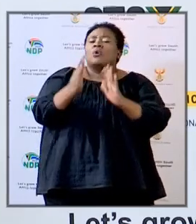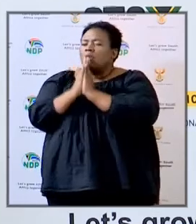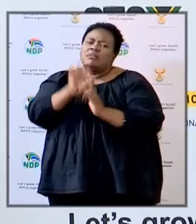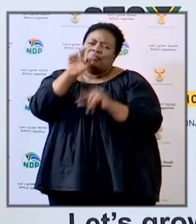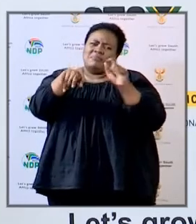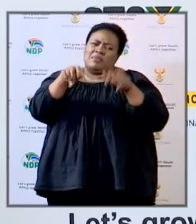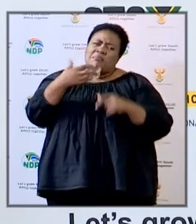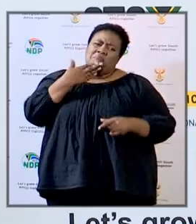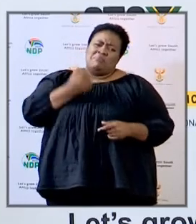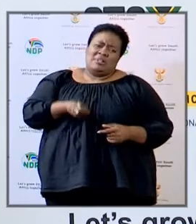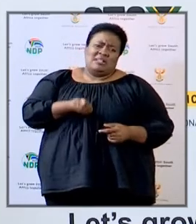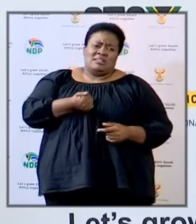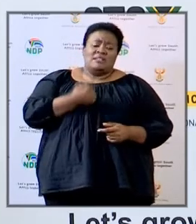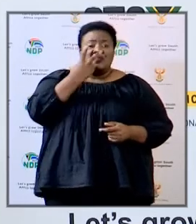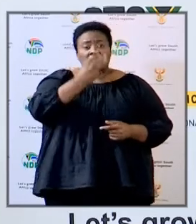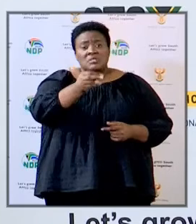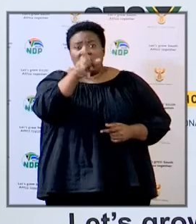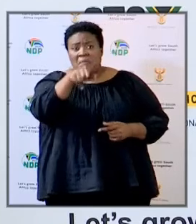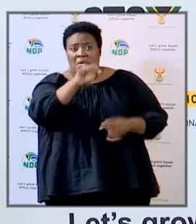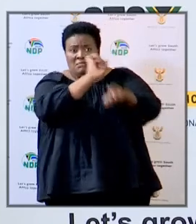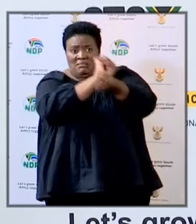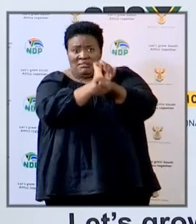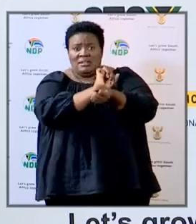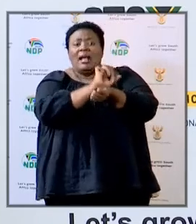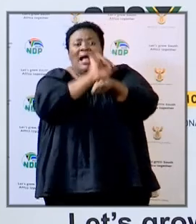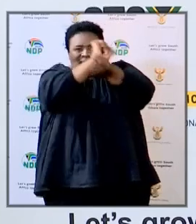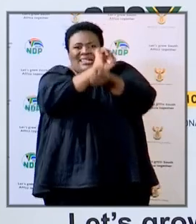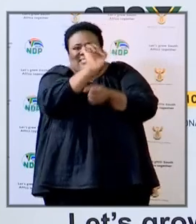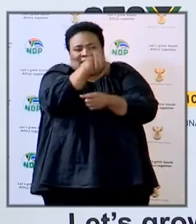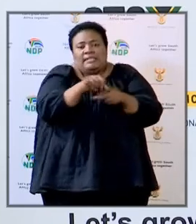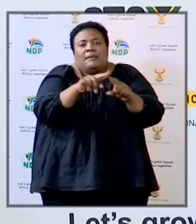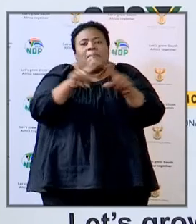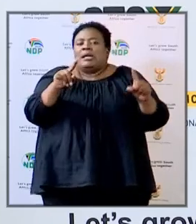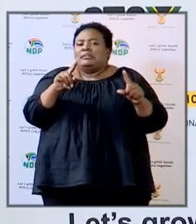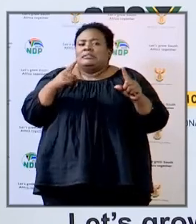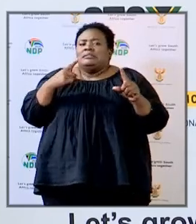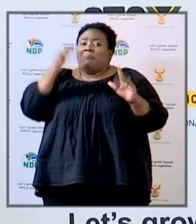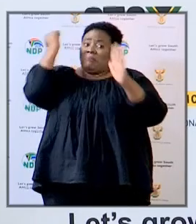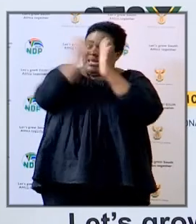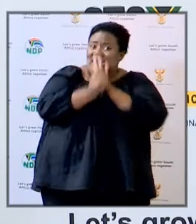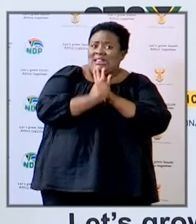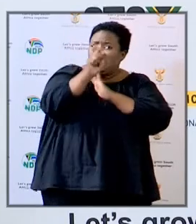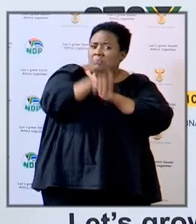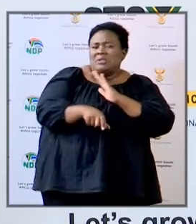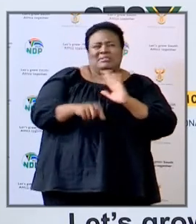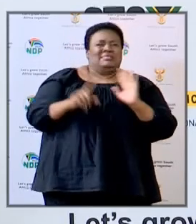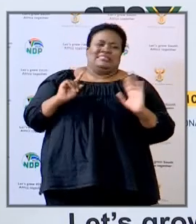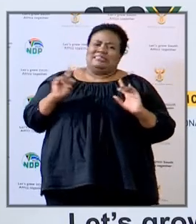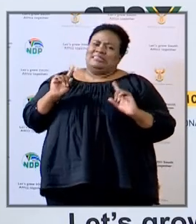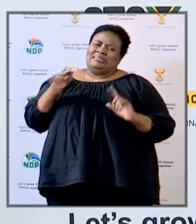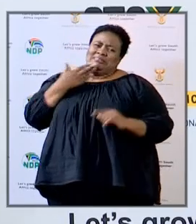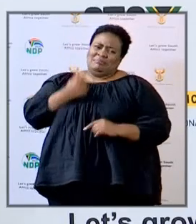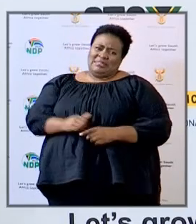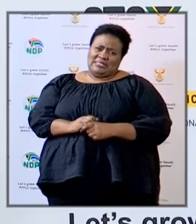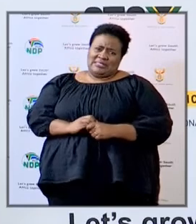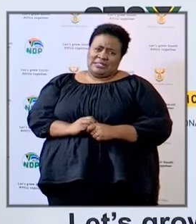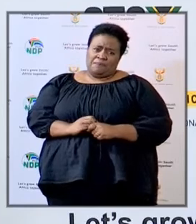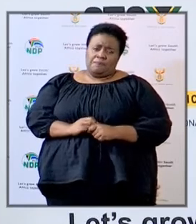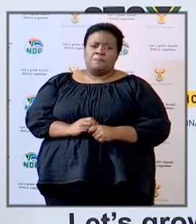vandalized don't take any law into your hands do a community arrest if you can but just don't take law into your hands